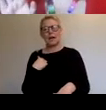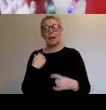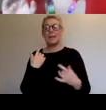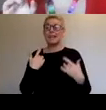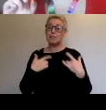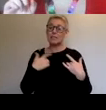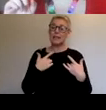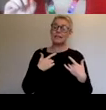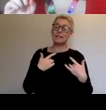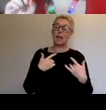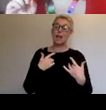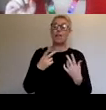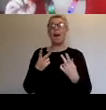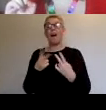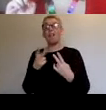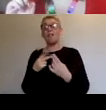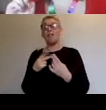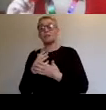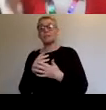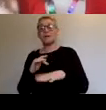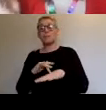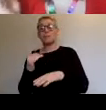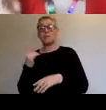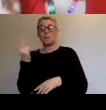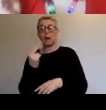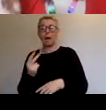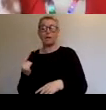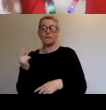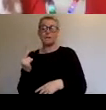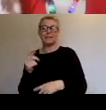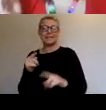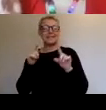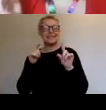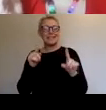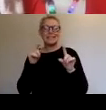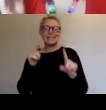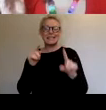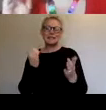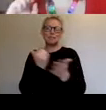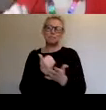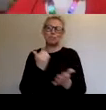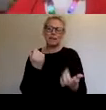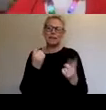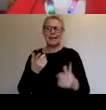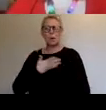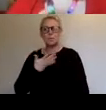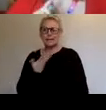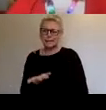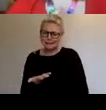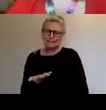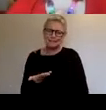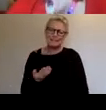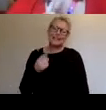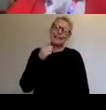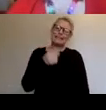This is the pandemic image that haunts my dreams because it's both brilliant and also kind of really upsetting. This is